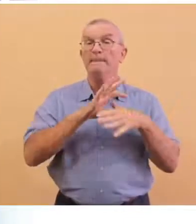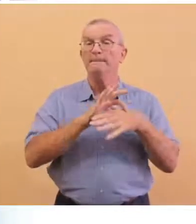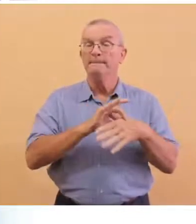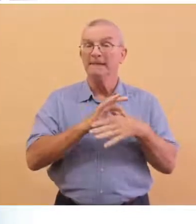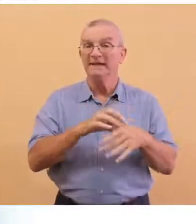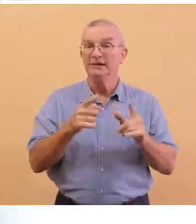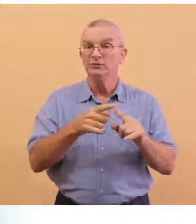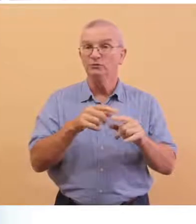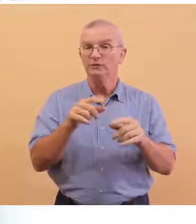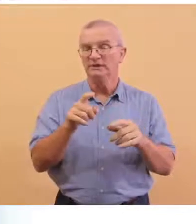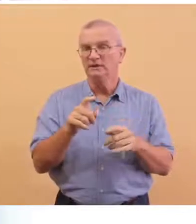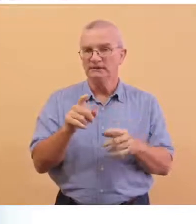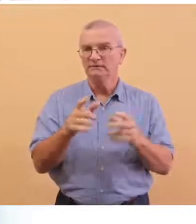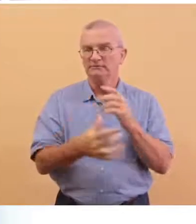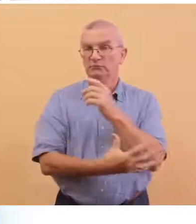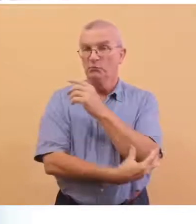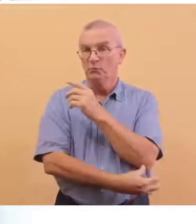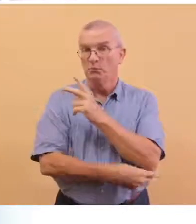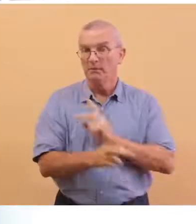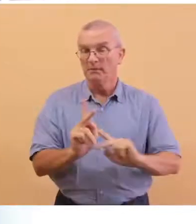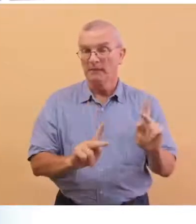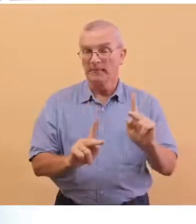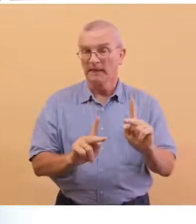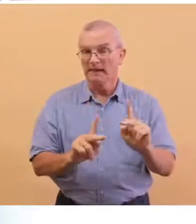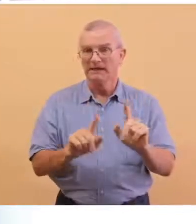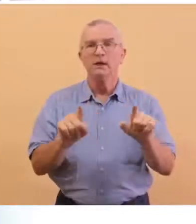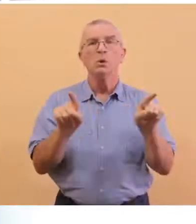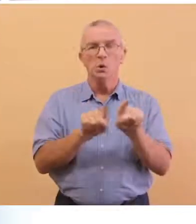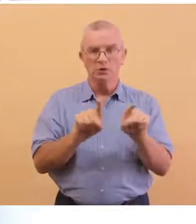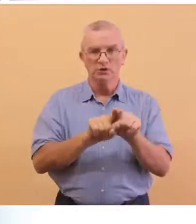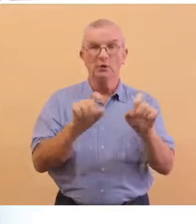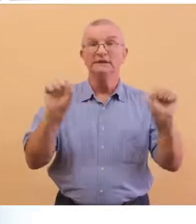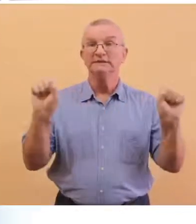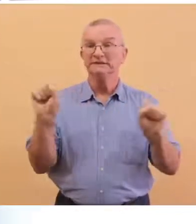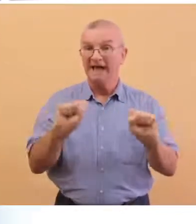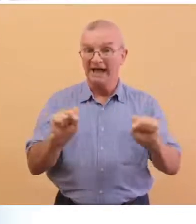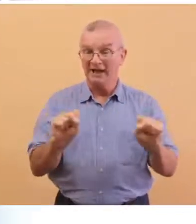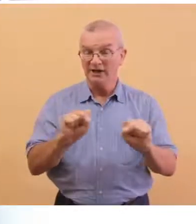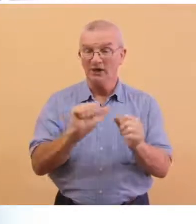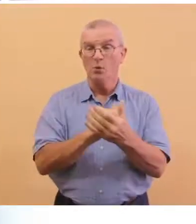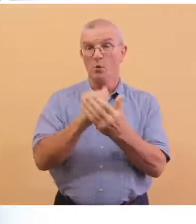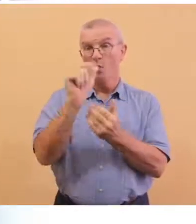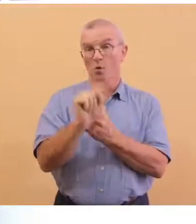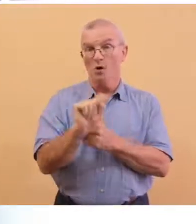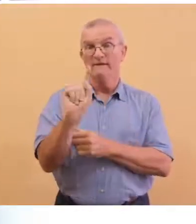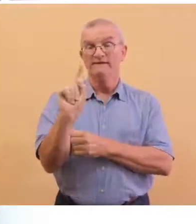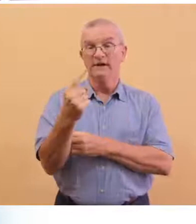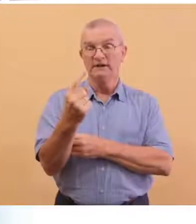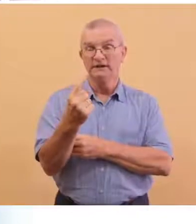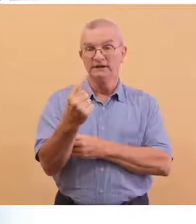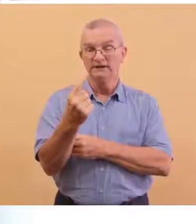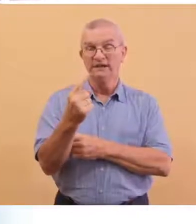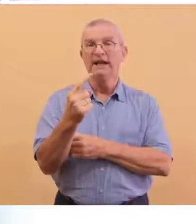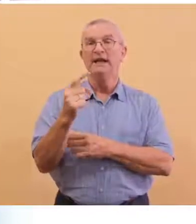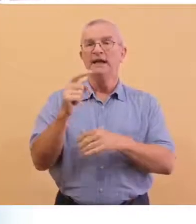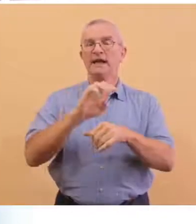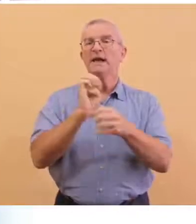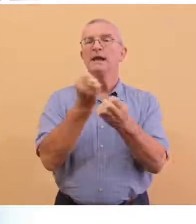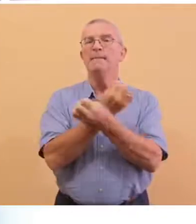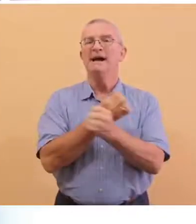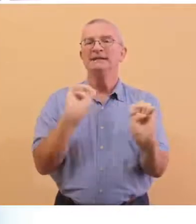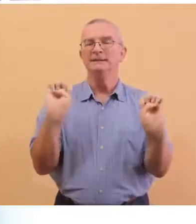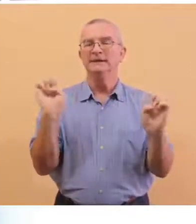Similarly, on Saturday, August 1, Emancipation Day, will be celebrated nationally,